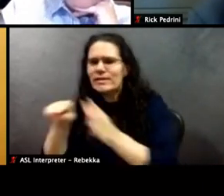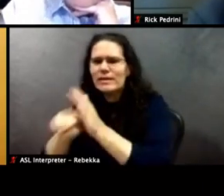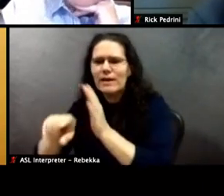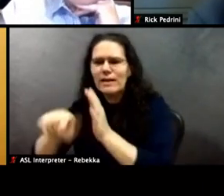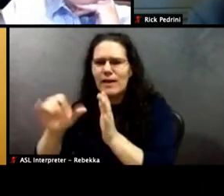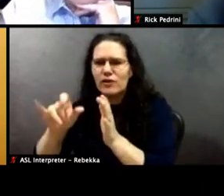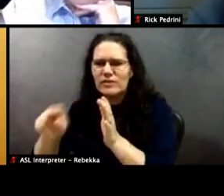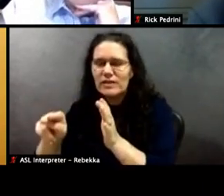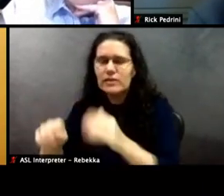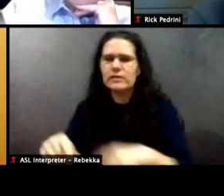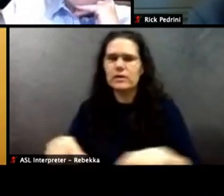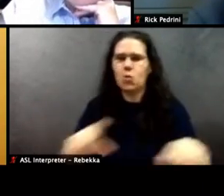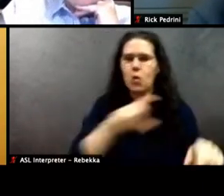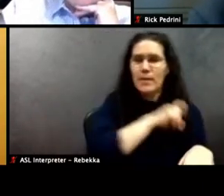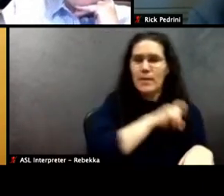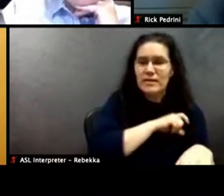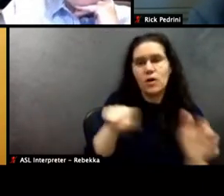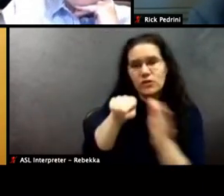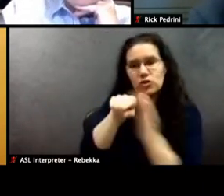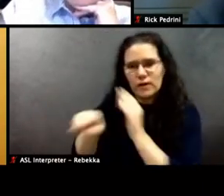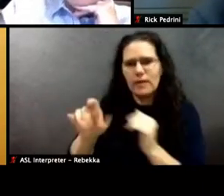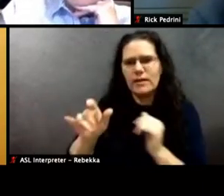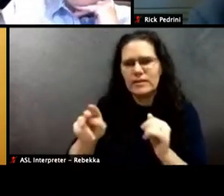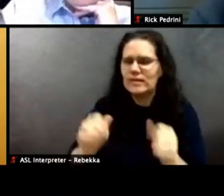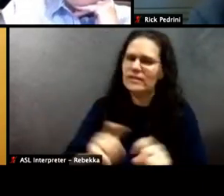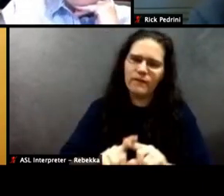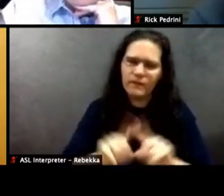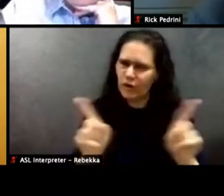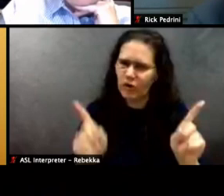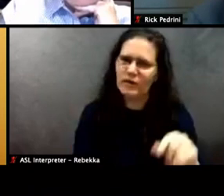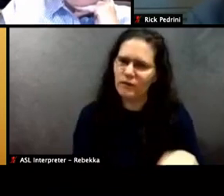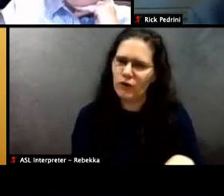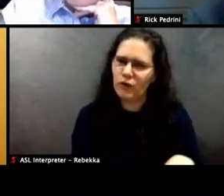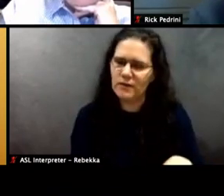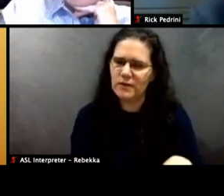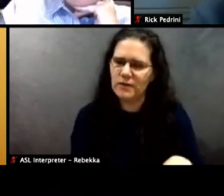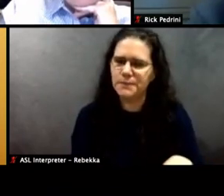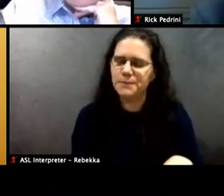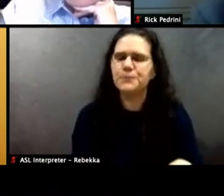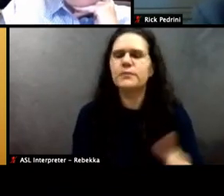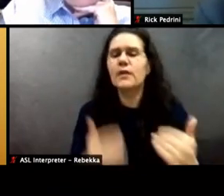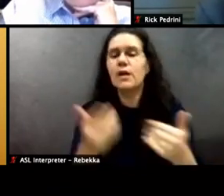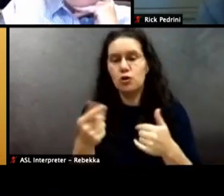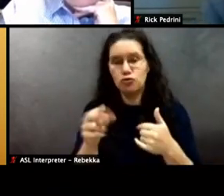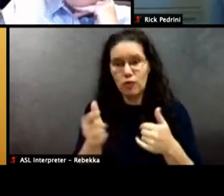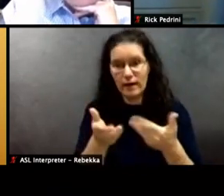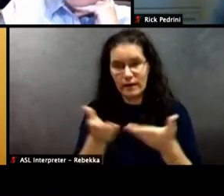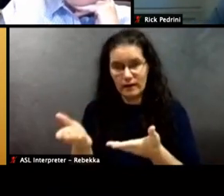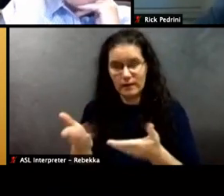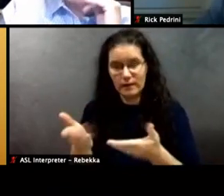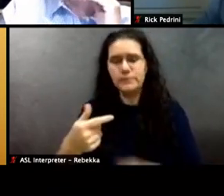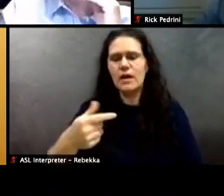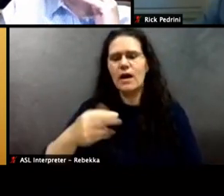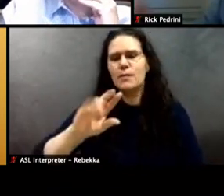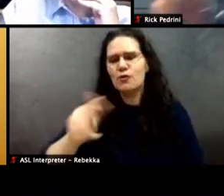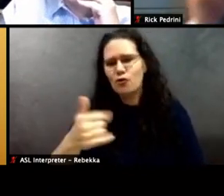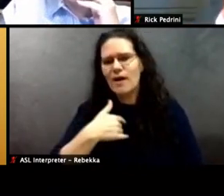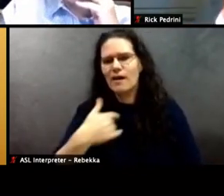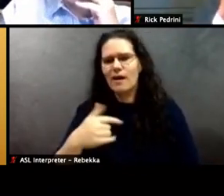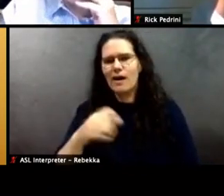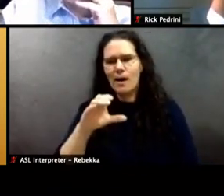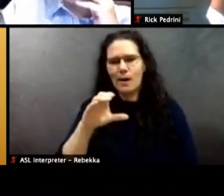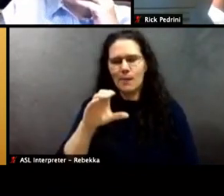Thanks. Thanks, Michael. My name is Greg Christiana. I'm a co-chair of Envision Arlington Standing Committee and I'm a town meeting member.